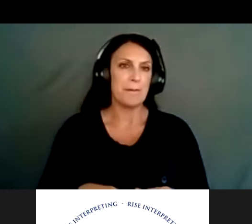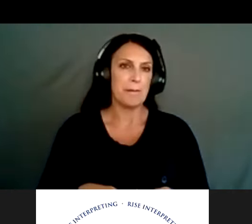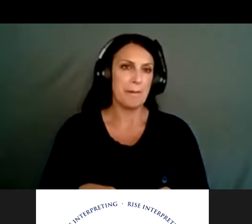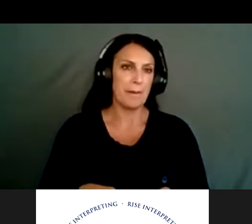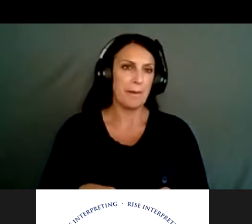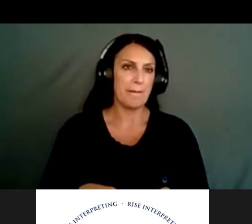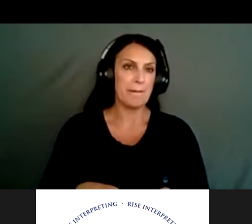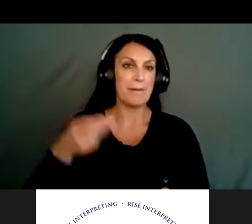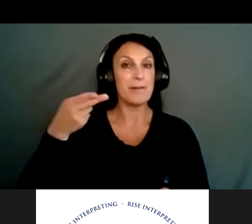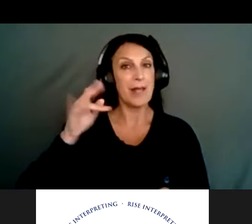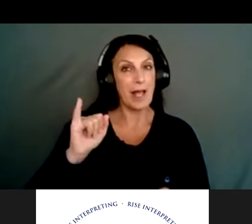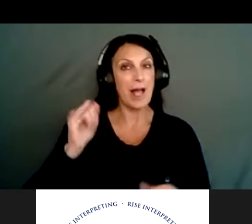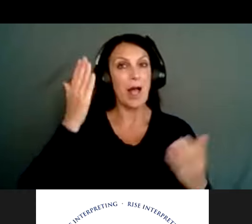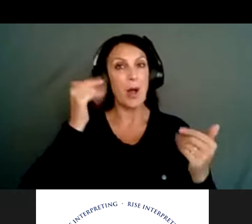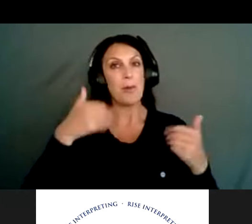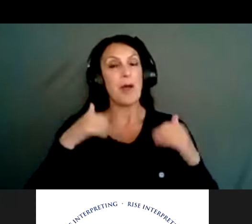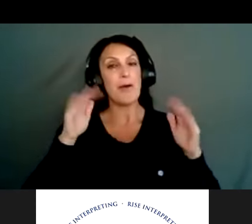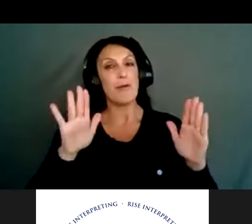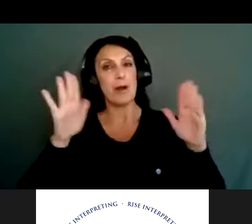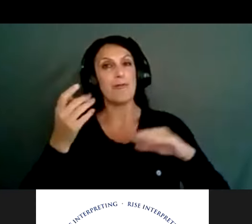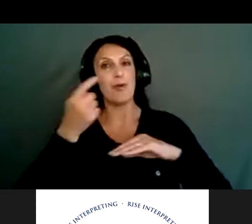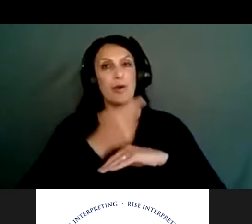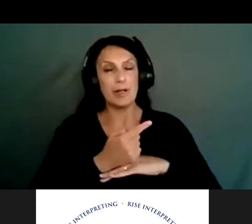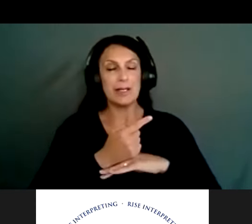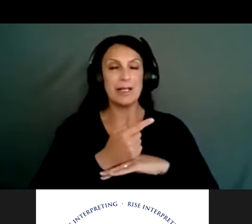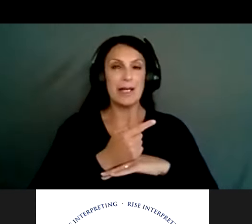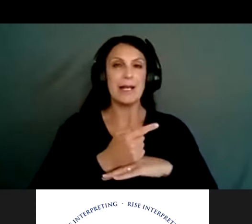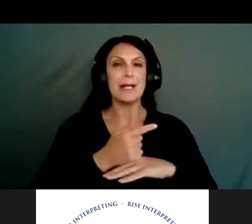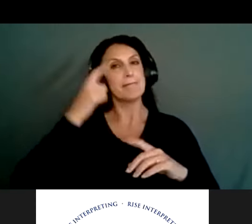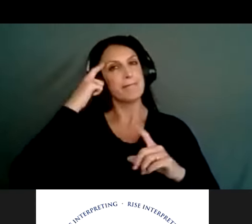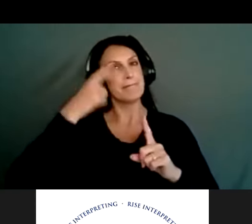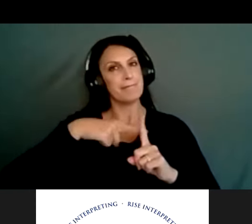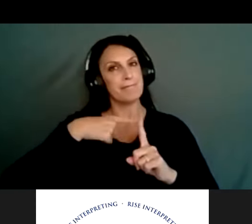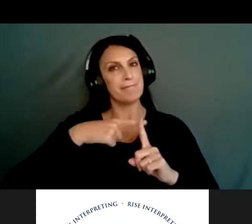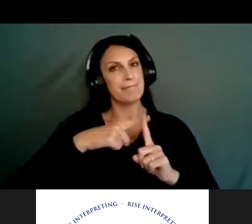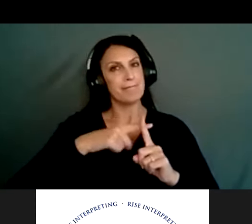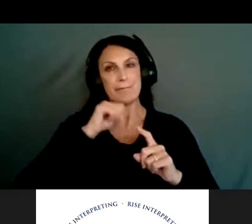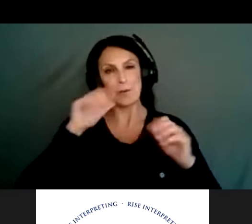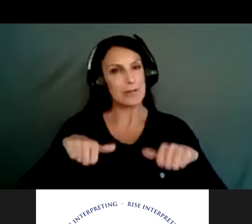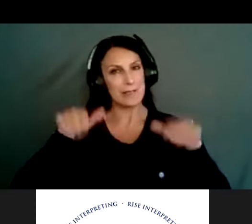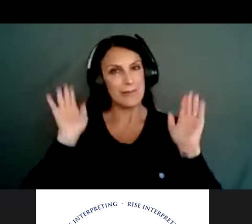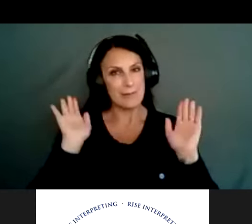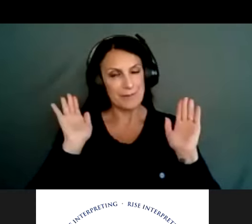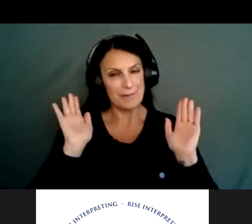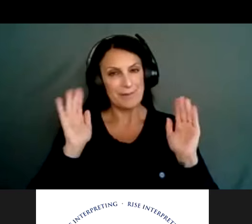Hey, I hope you're having a good day. Please stay positive and hang in there. I hope you have a good day.